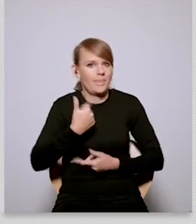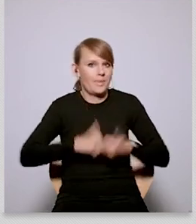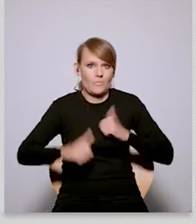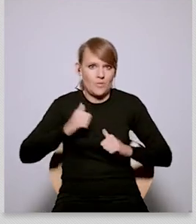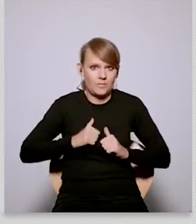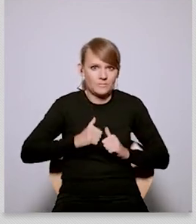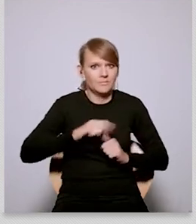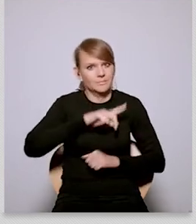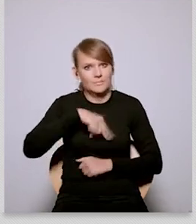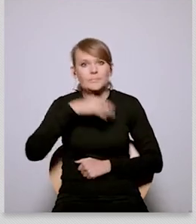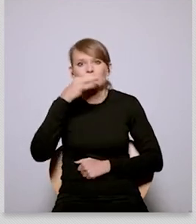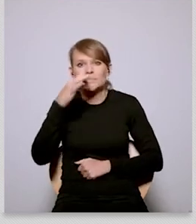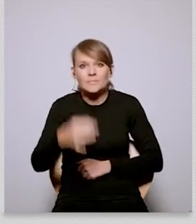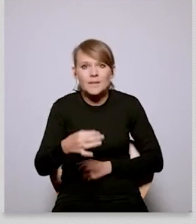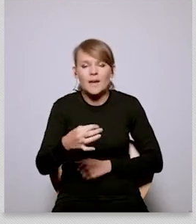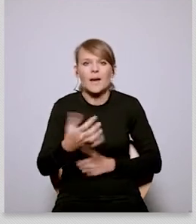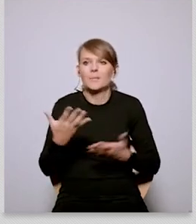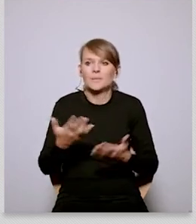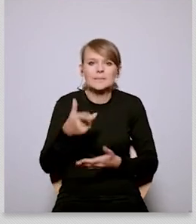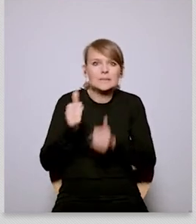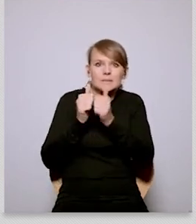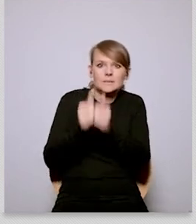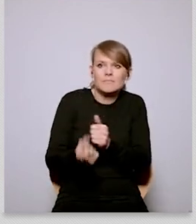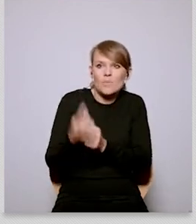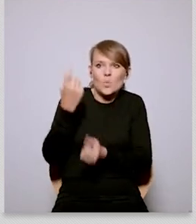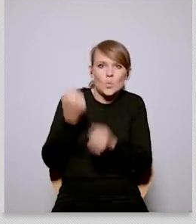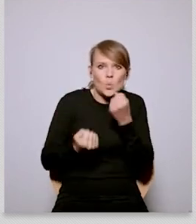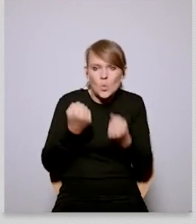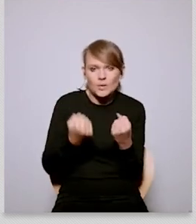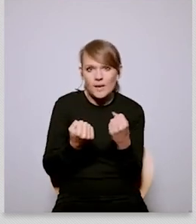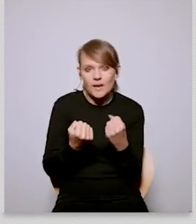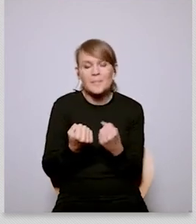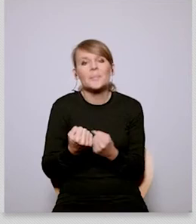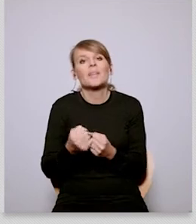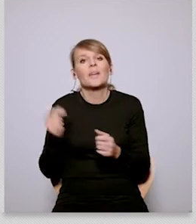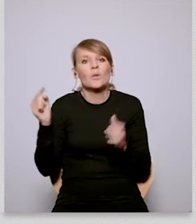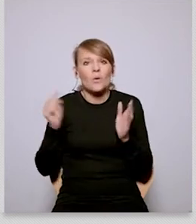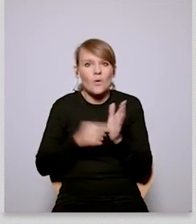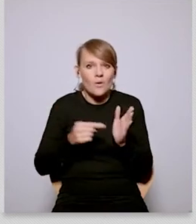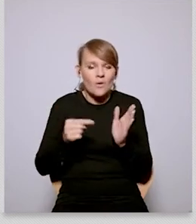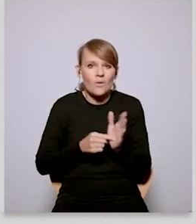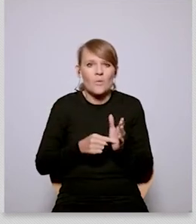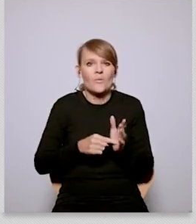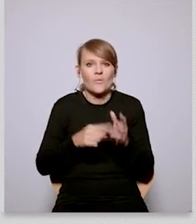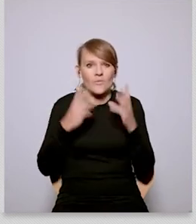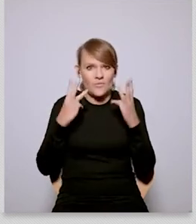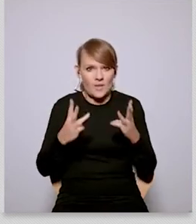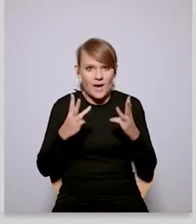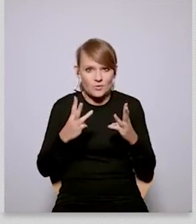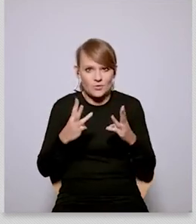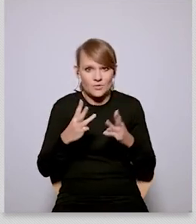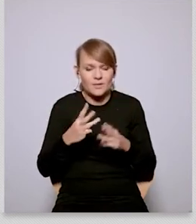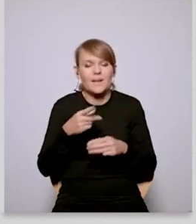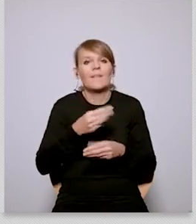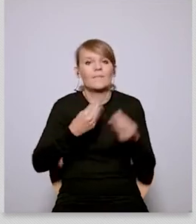27 uh sets of policy makers at a national level put this um sort of up there first so we we know that this is the